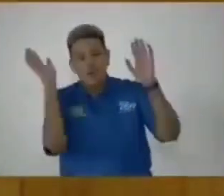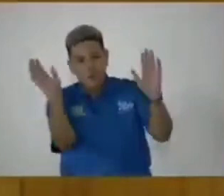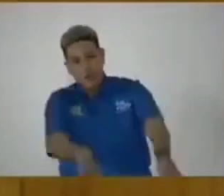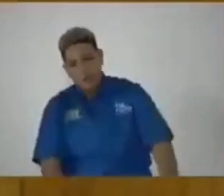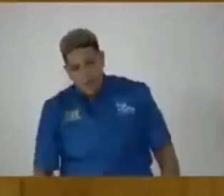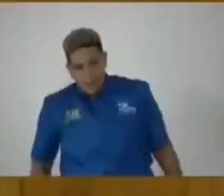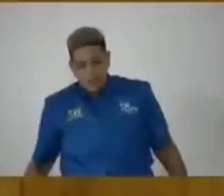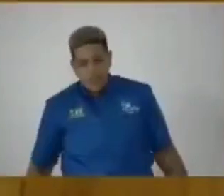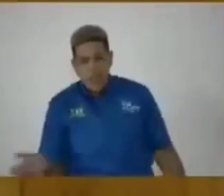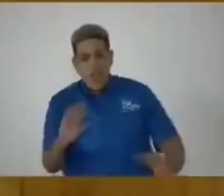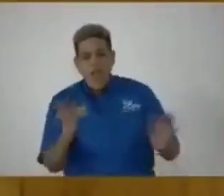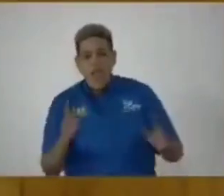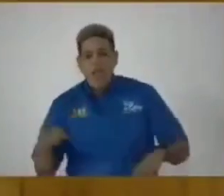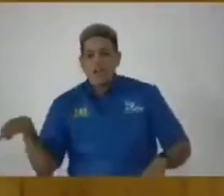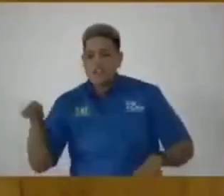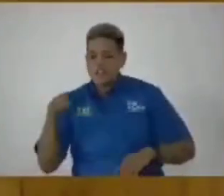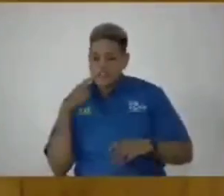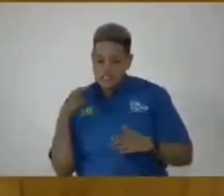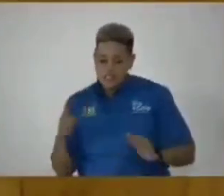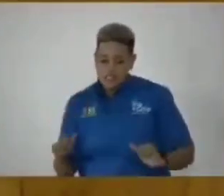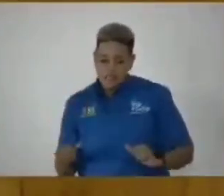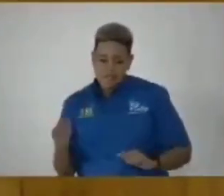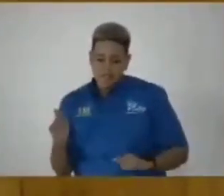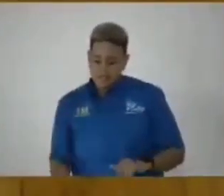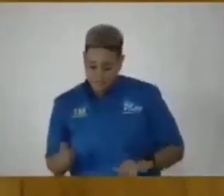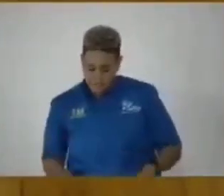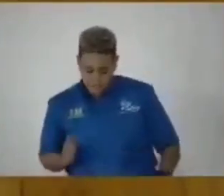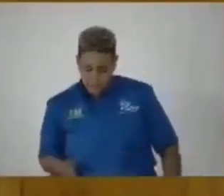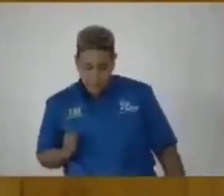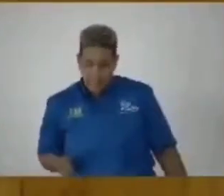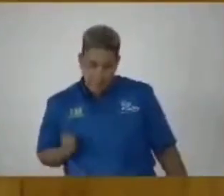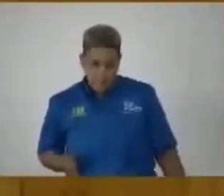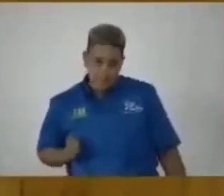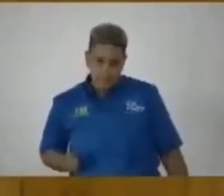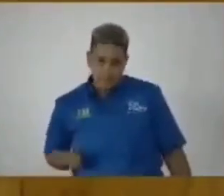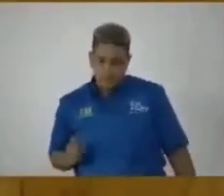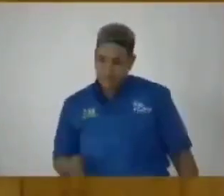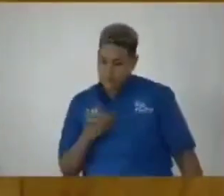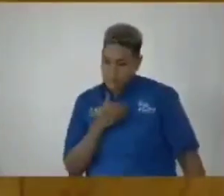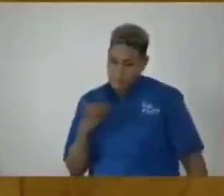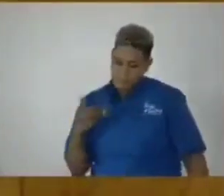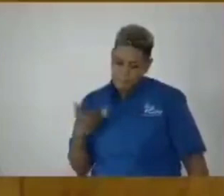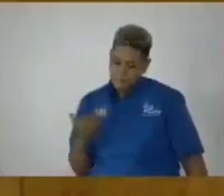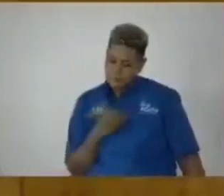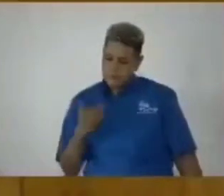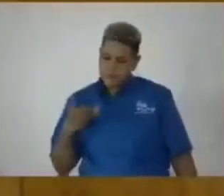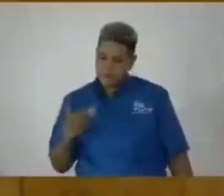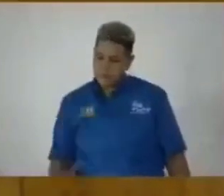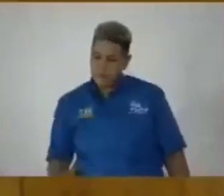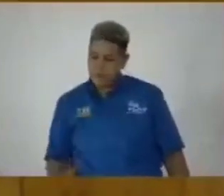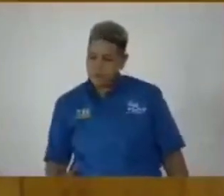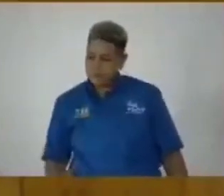There have been attempts to, there have been clear attempts. Members,